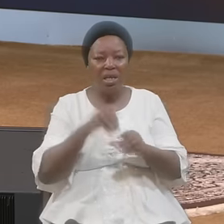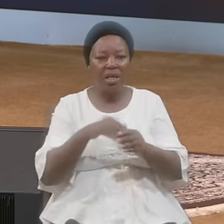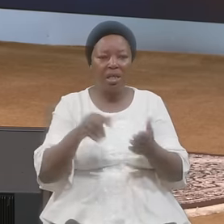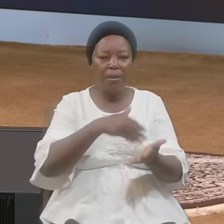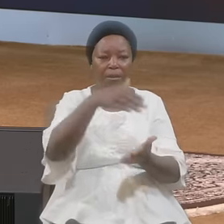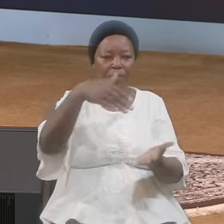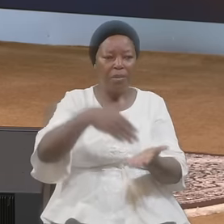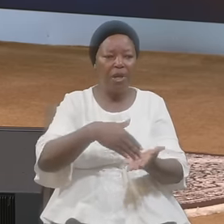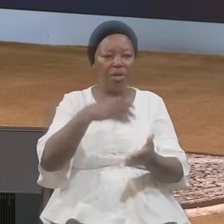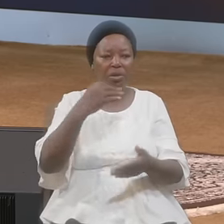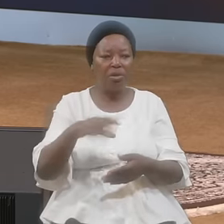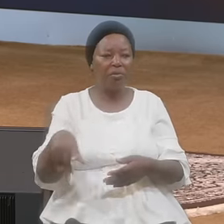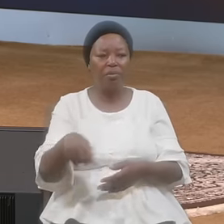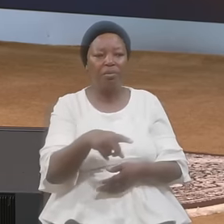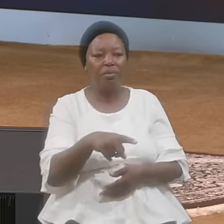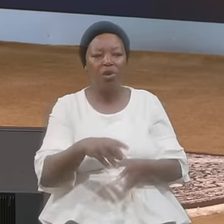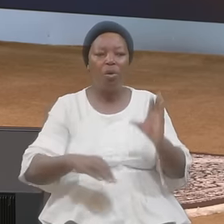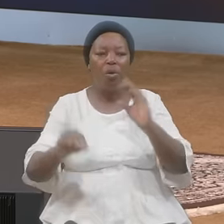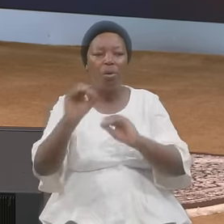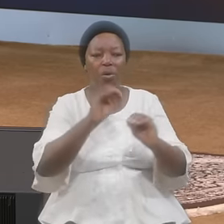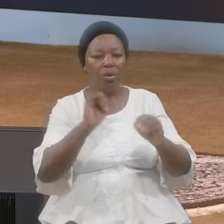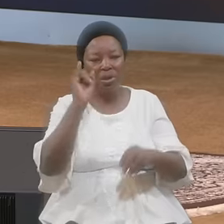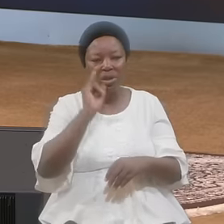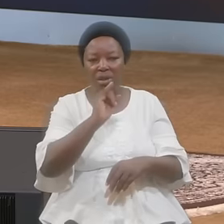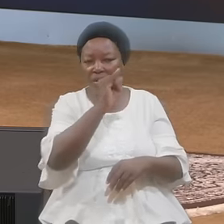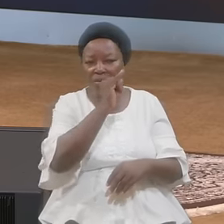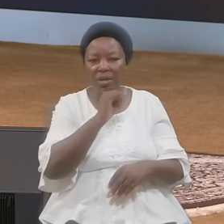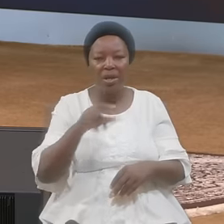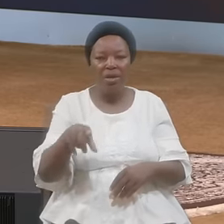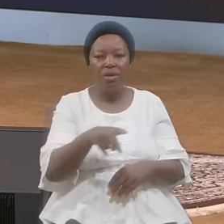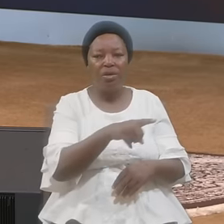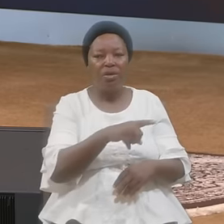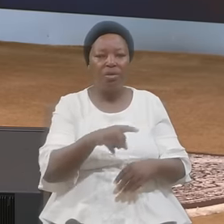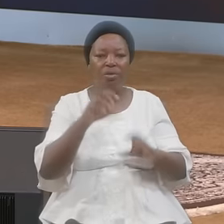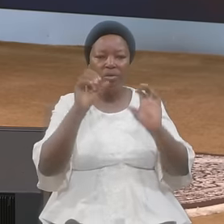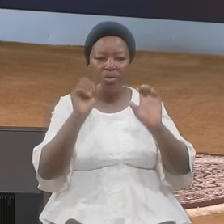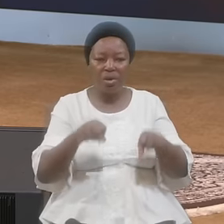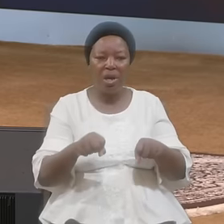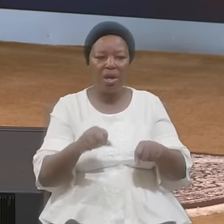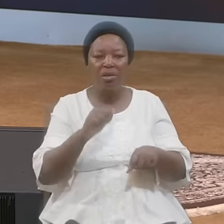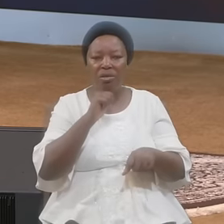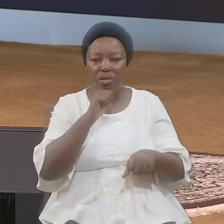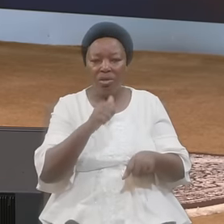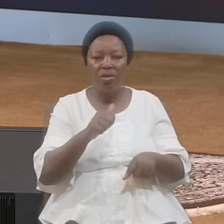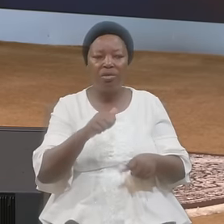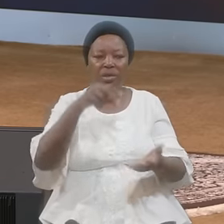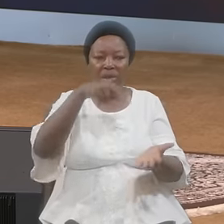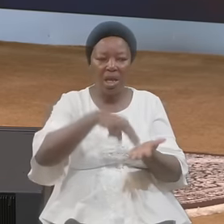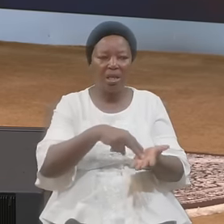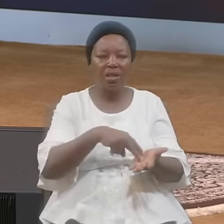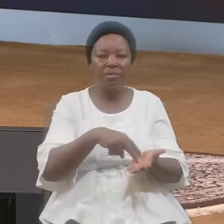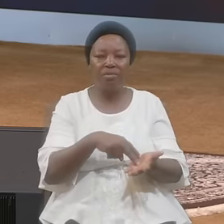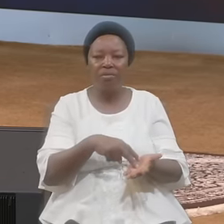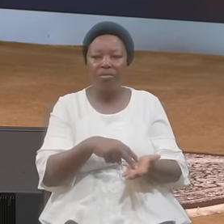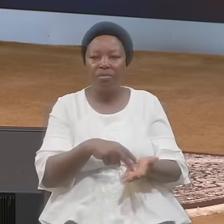Midst Of The O Israel Thou Canst Not Stand